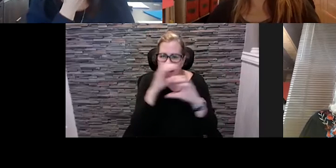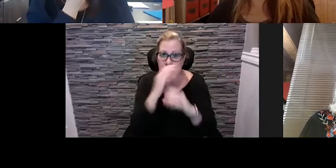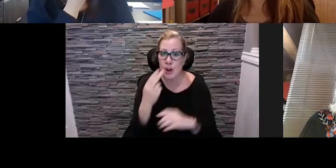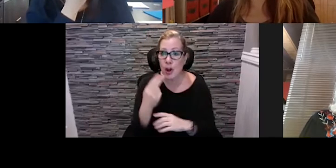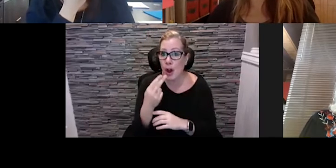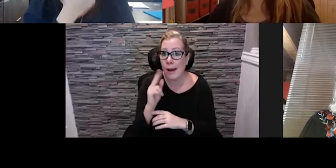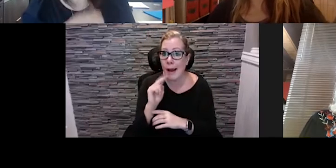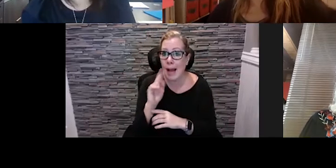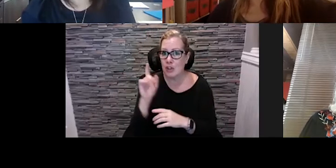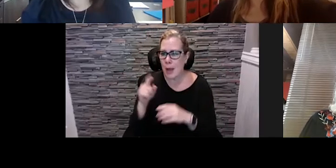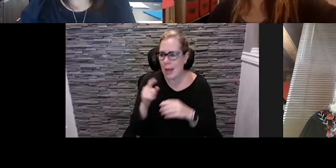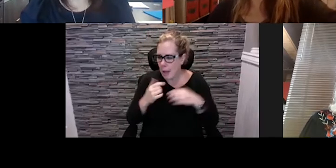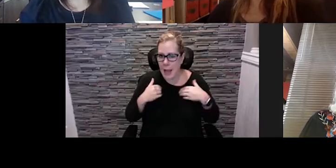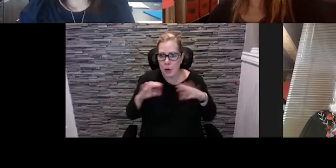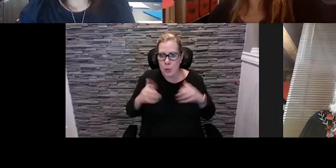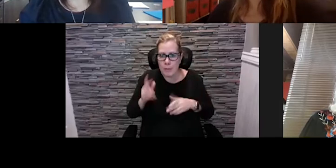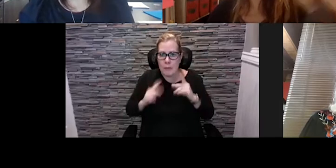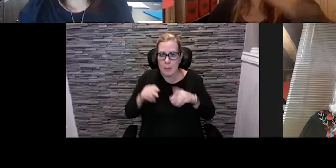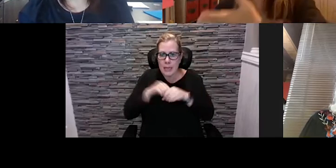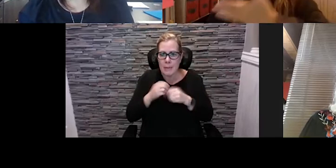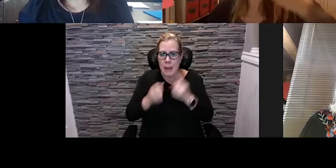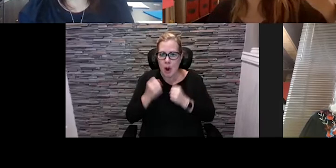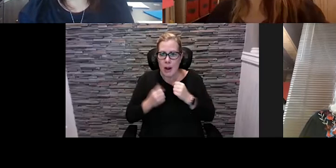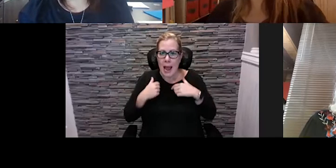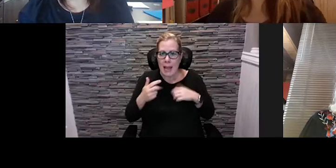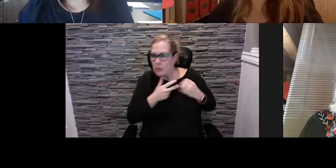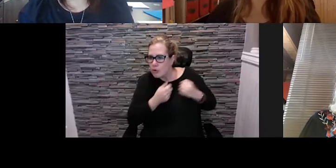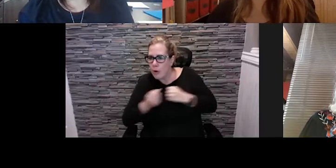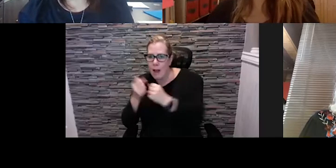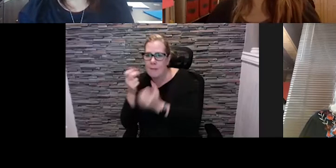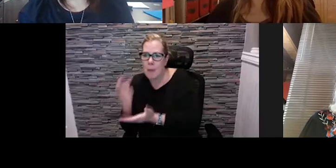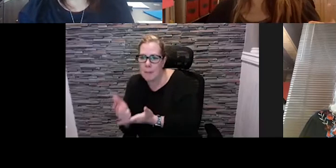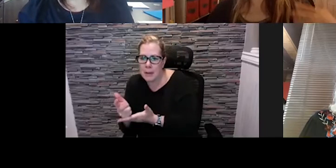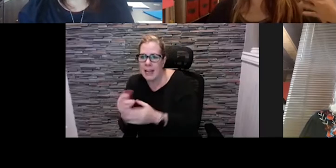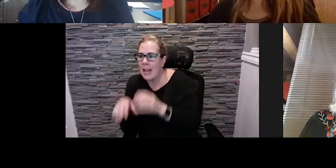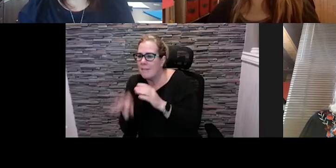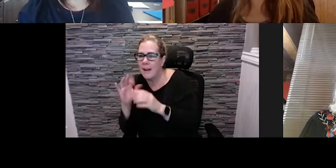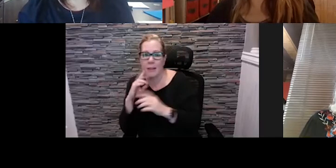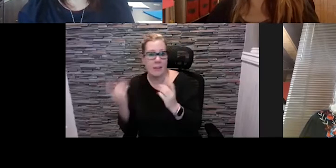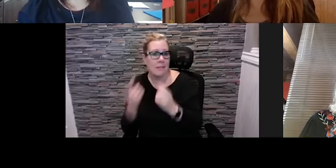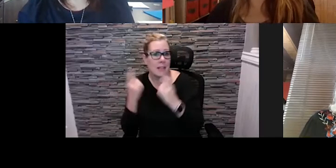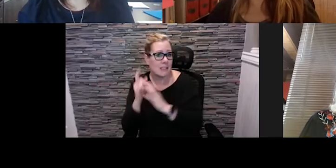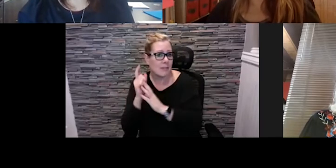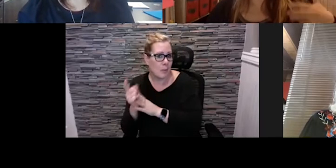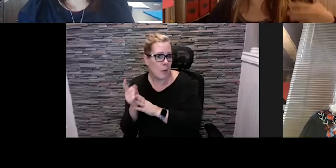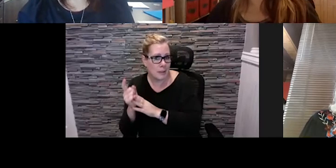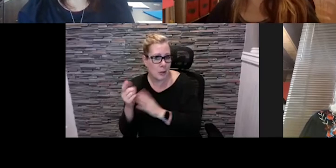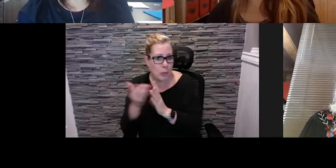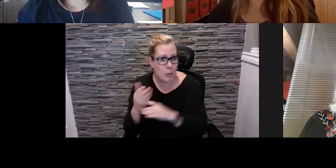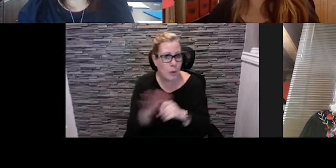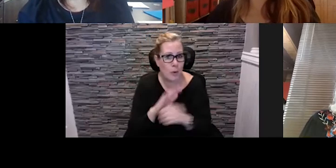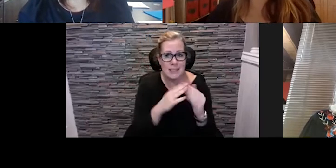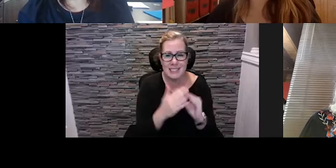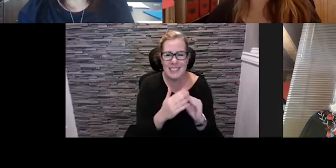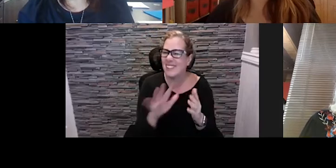with your cohort to find these festival moments throughout the city that remind us of what our